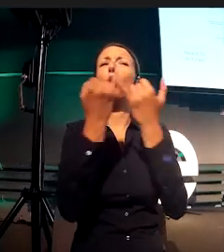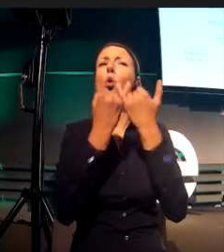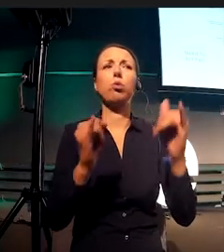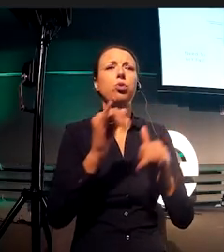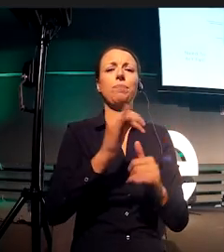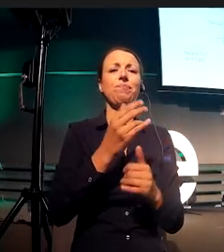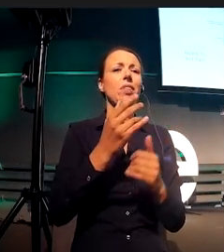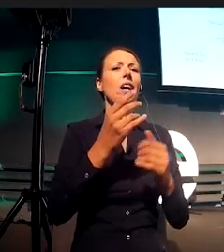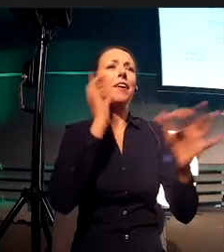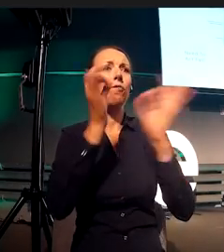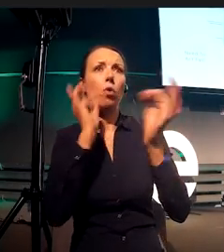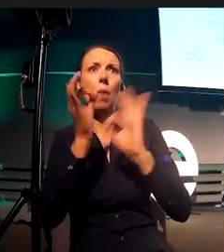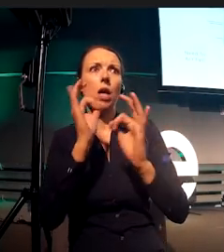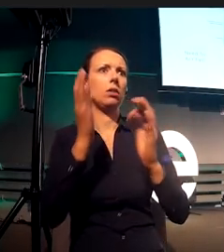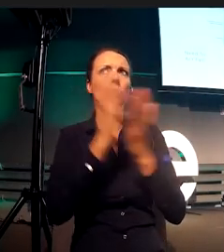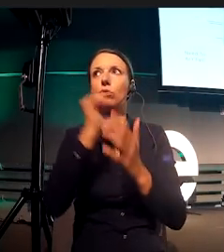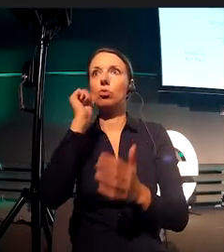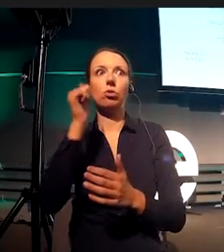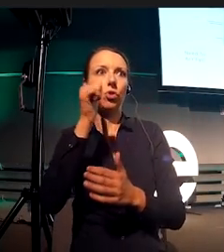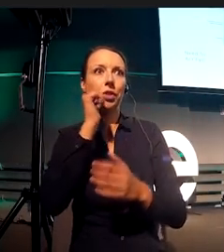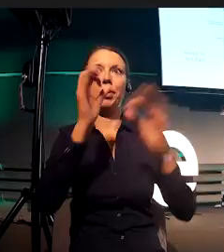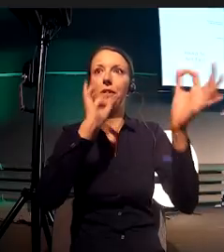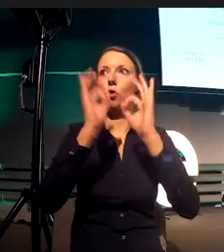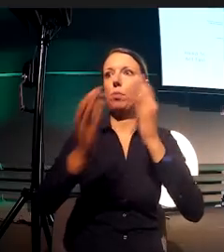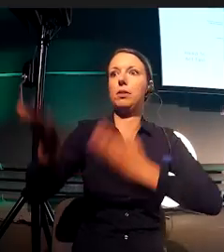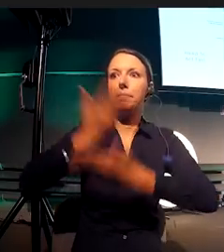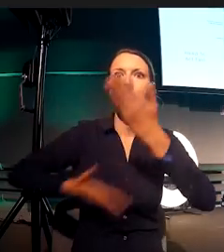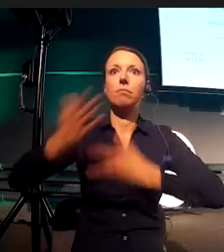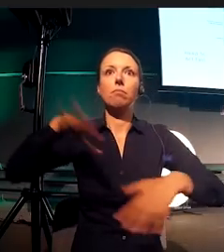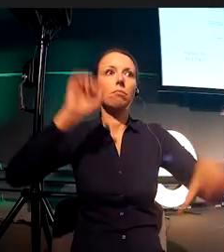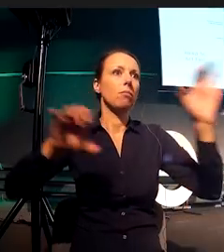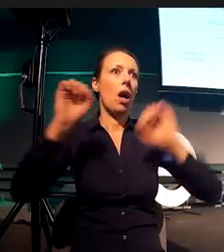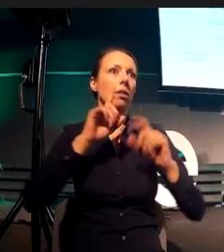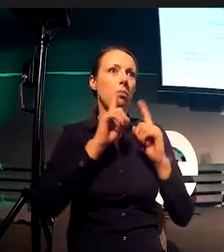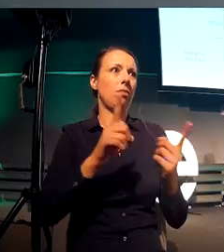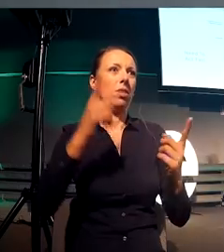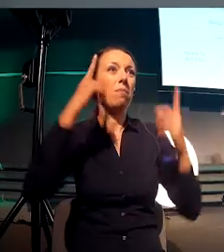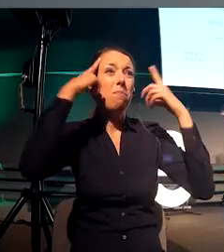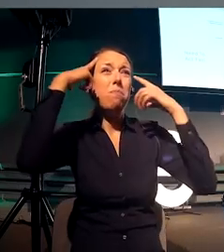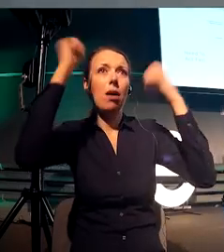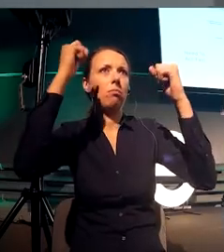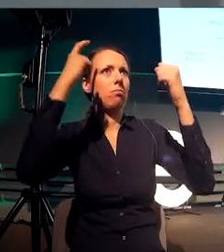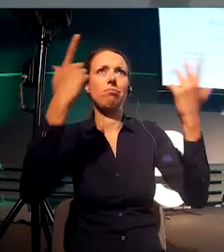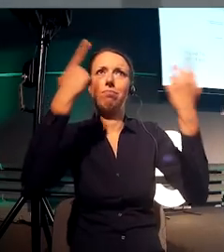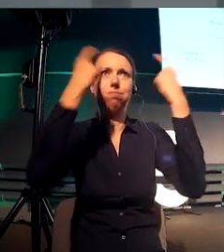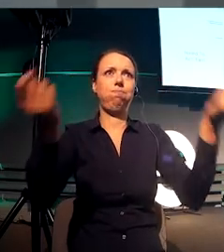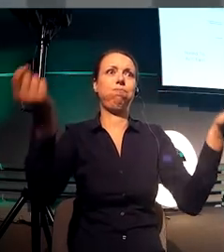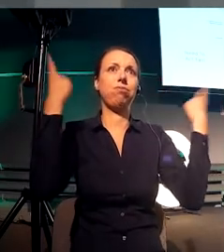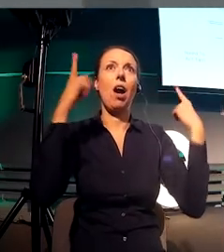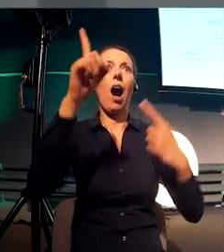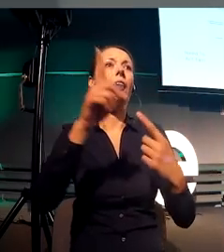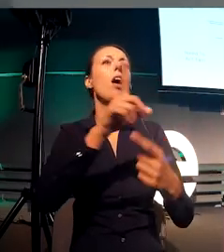So what should we remember? I'm going to talk to you today here about a lot of things. You're not going to remember everything.